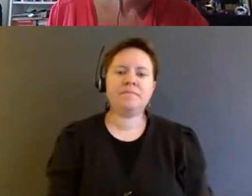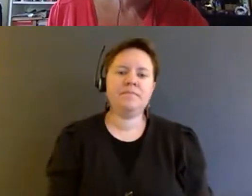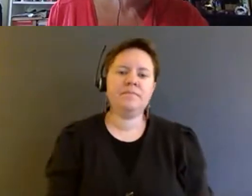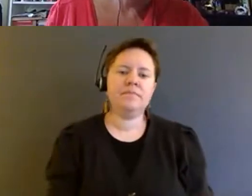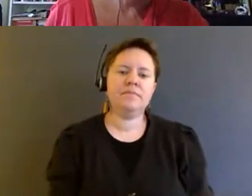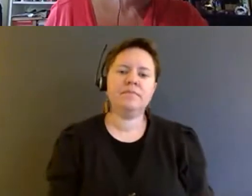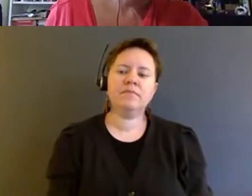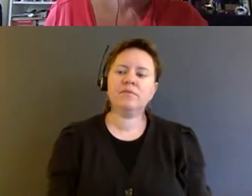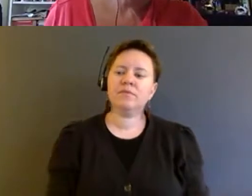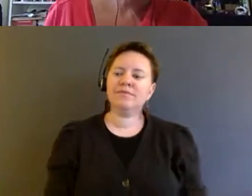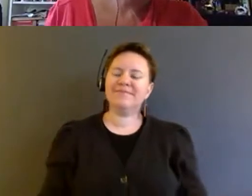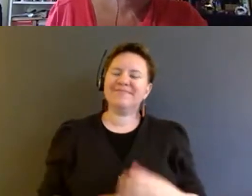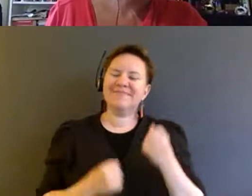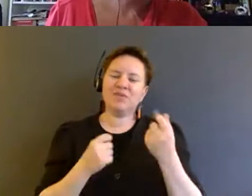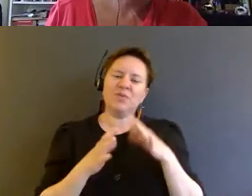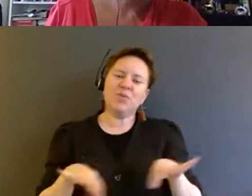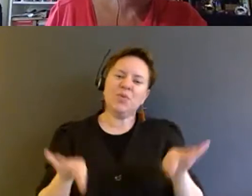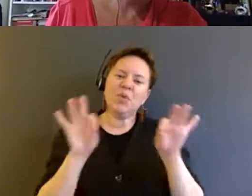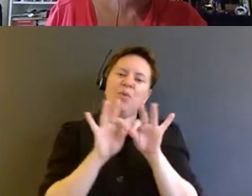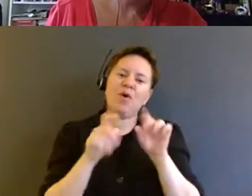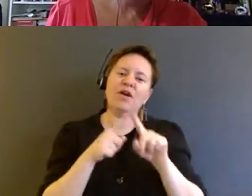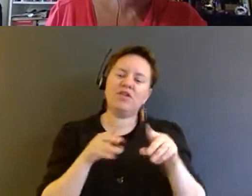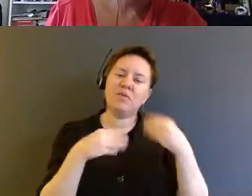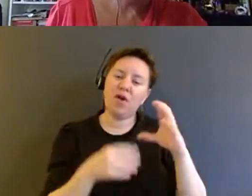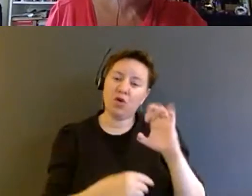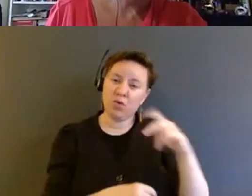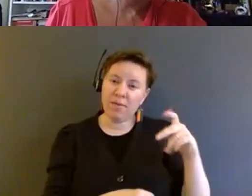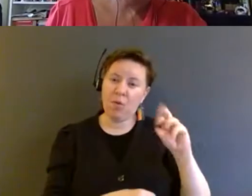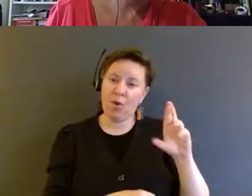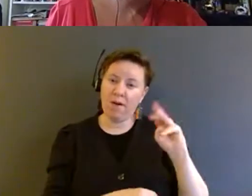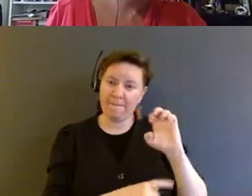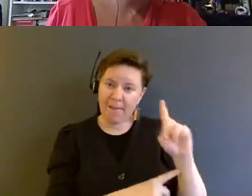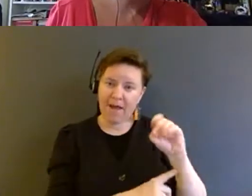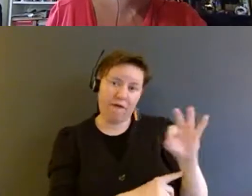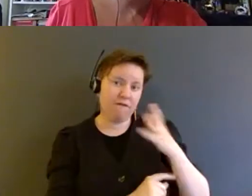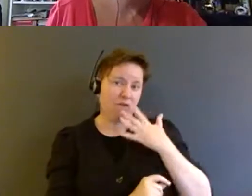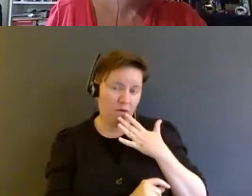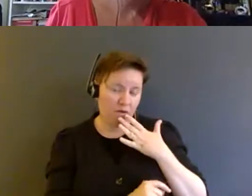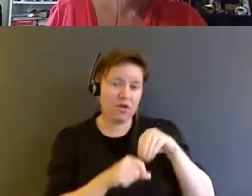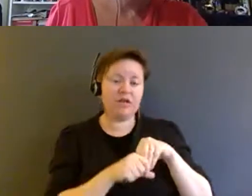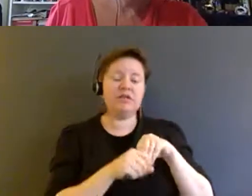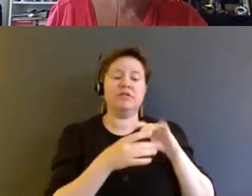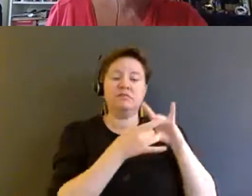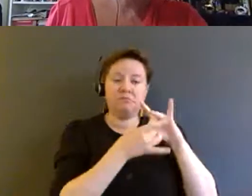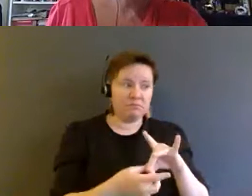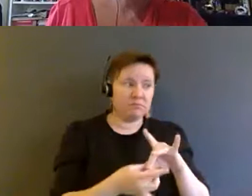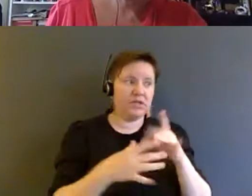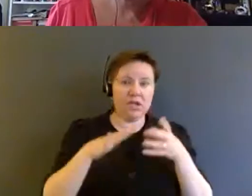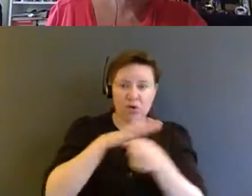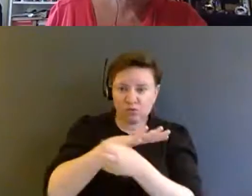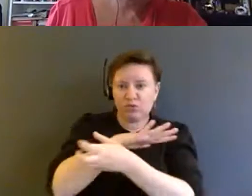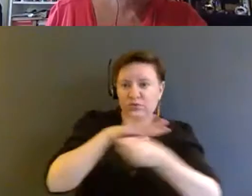Therefore, it is crucial to provide the crip or mad of color critique of incarceration and decarceration, to center the